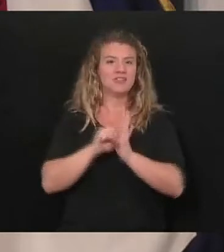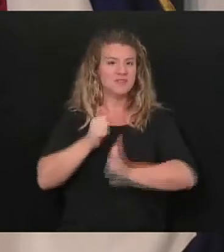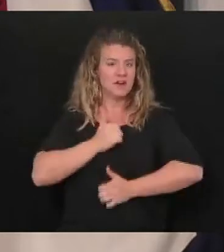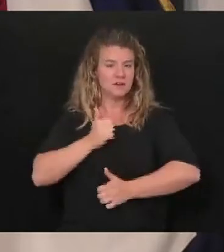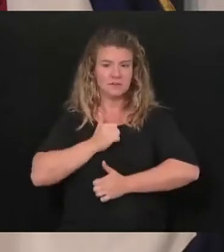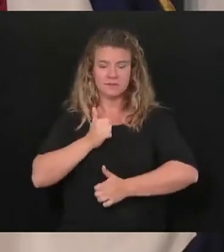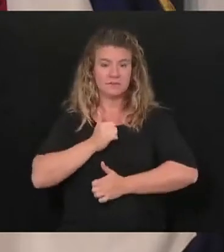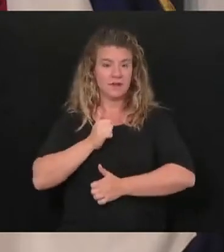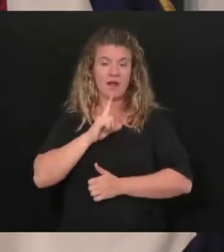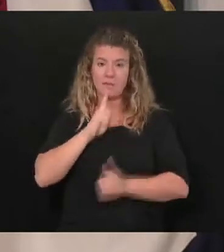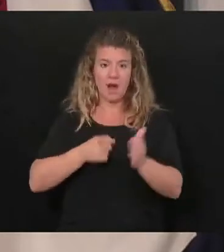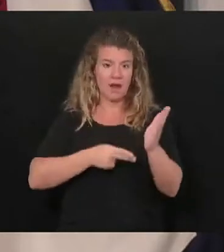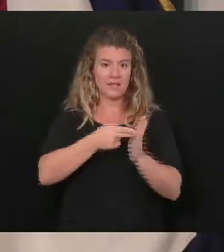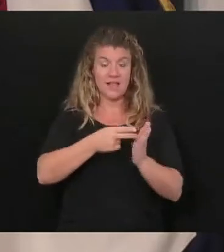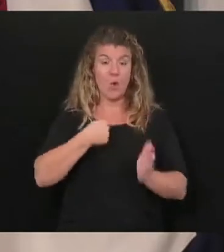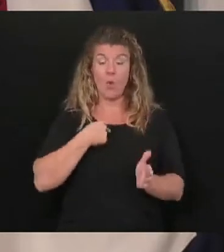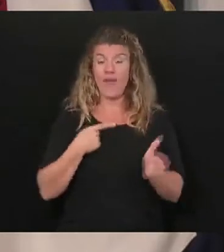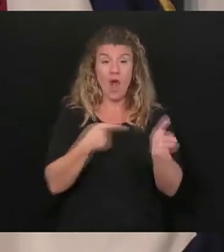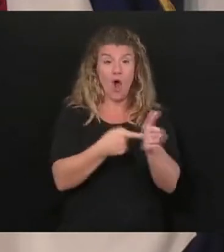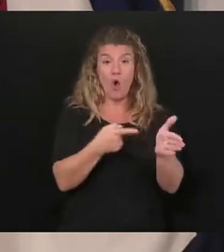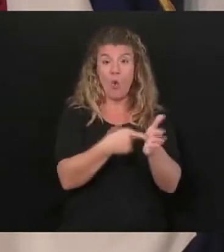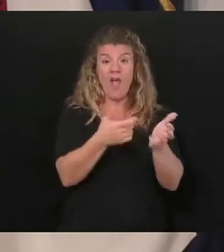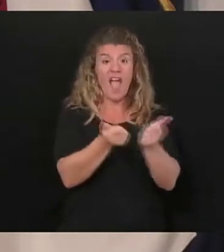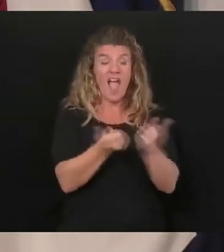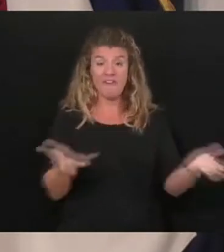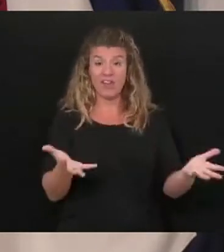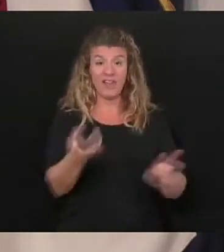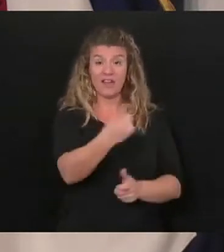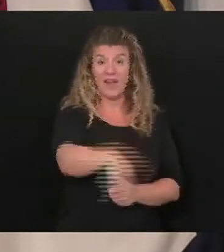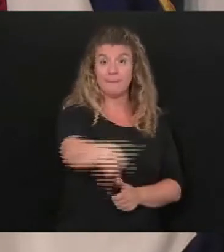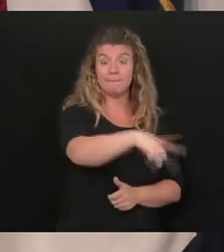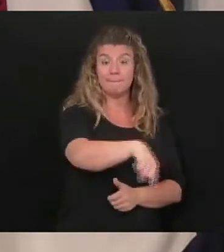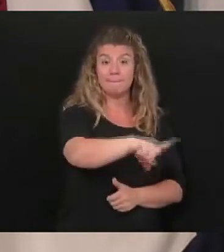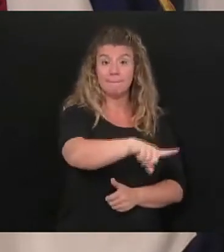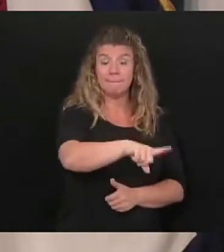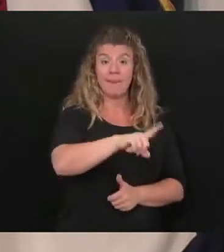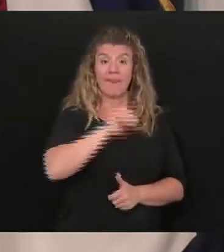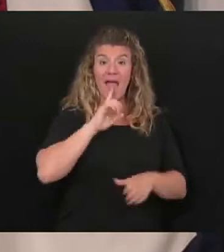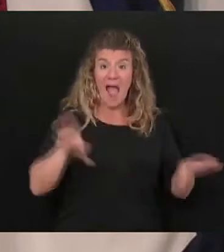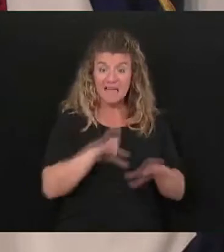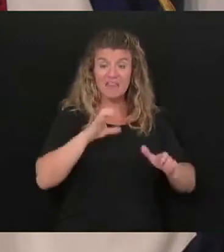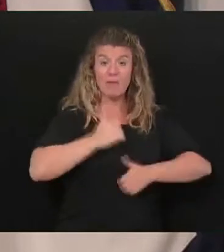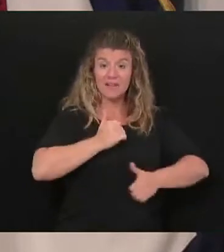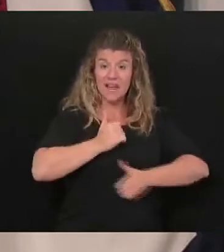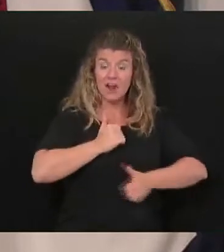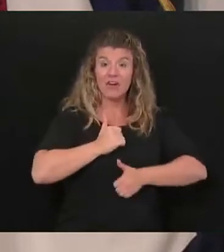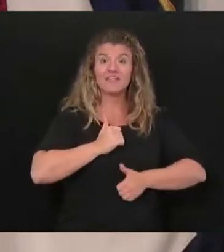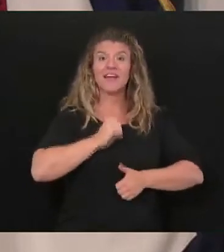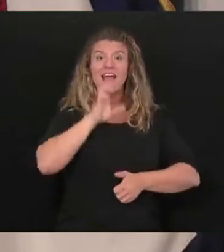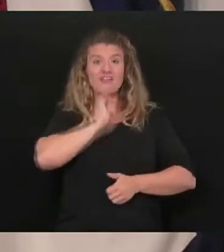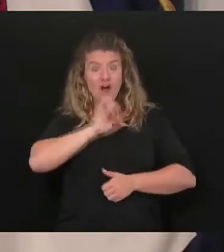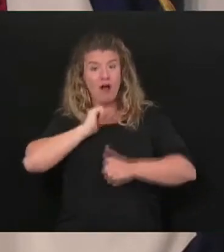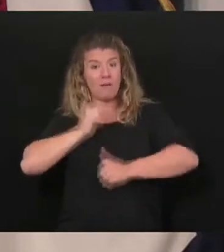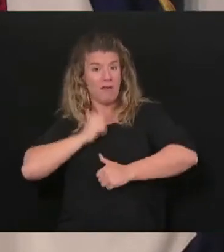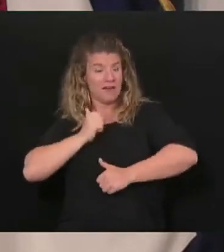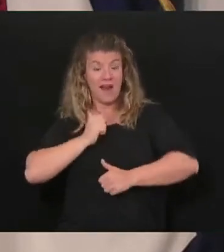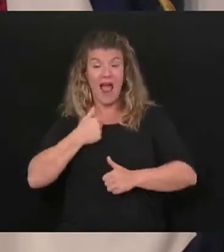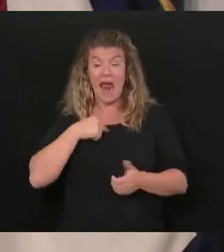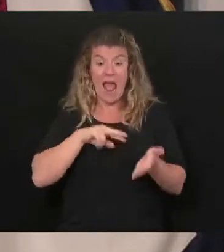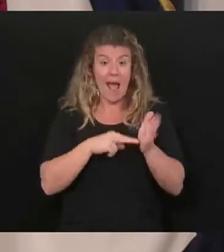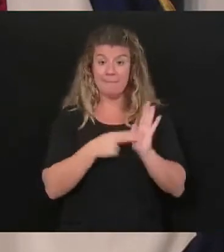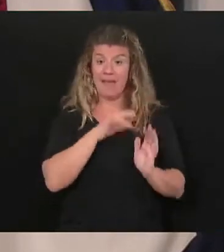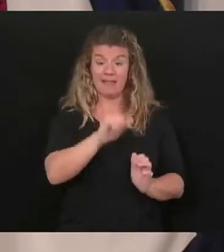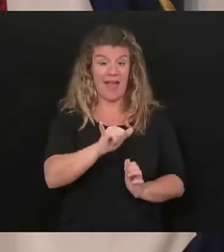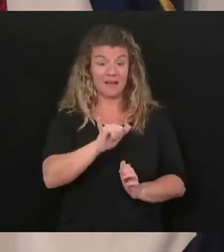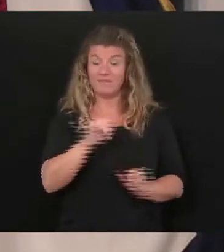question in my mind, we owe everything we have to our veterans and to our active military. And so, and I mean that. I mean that